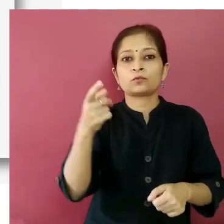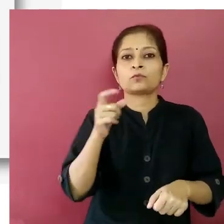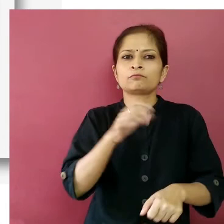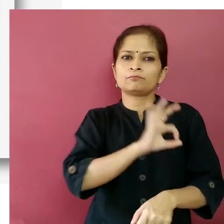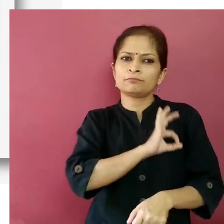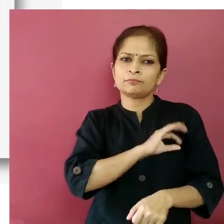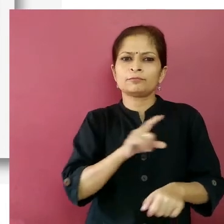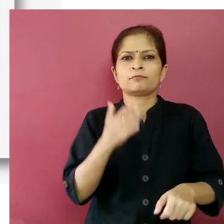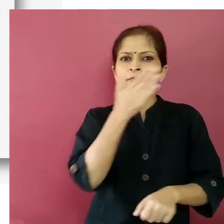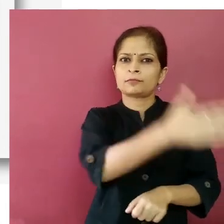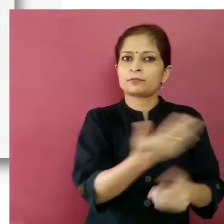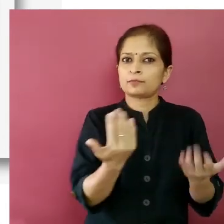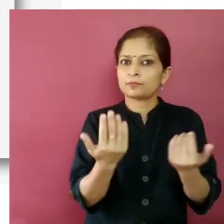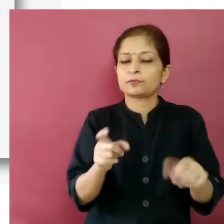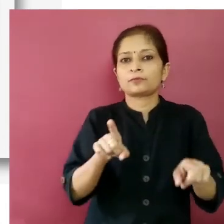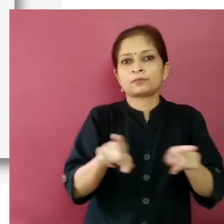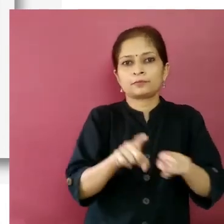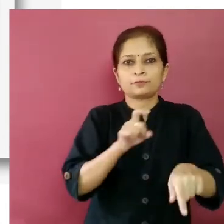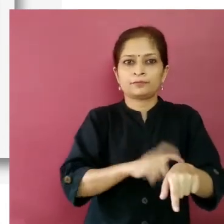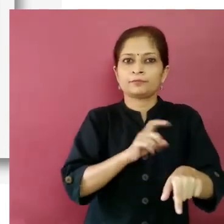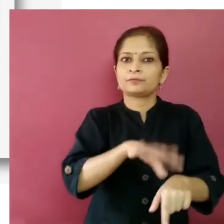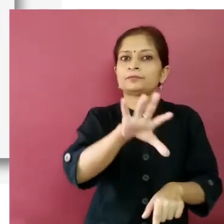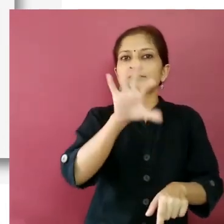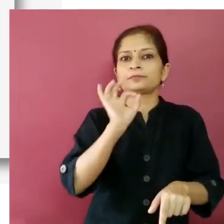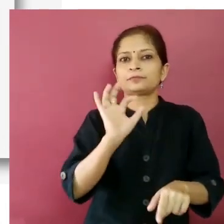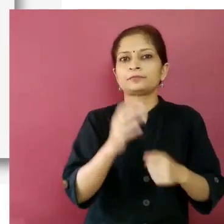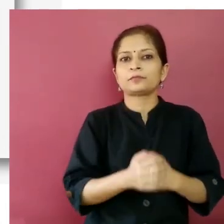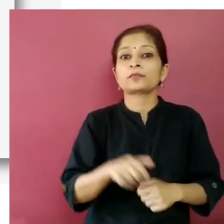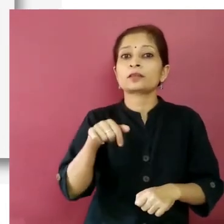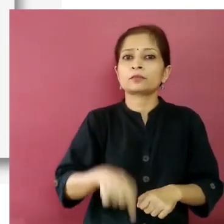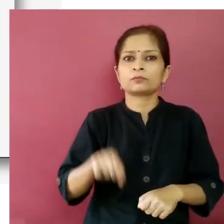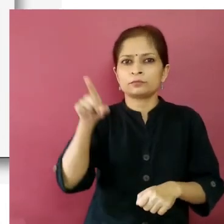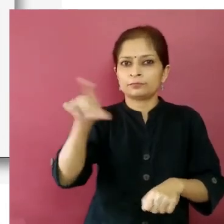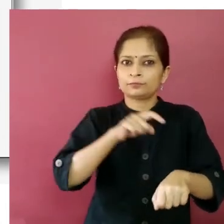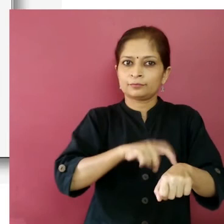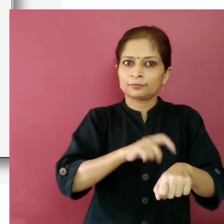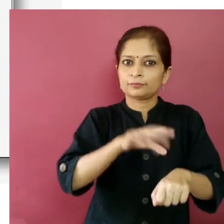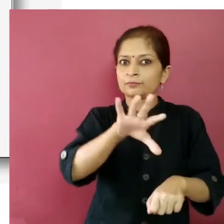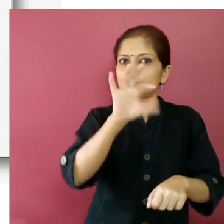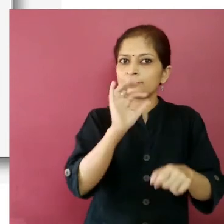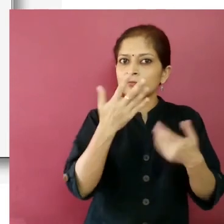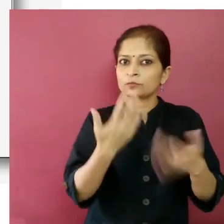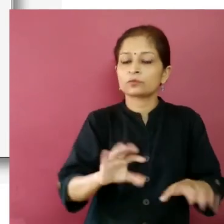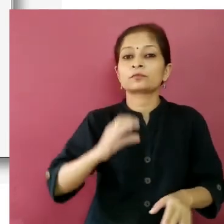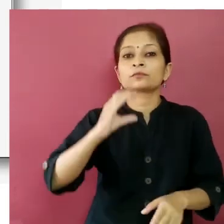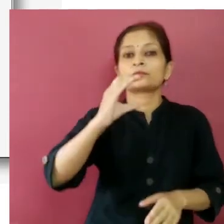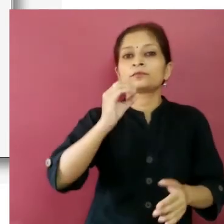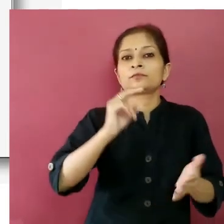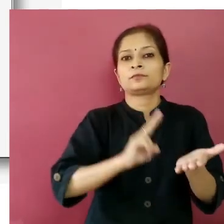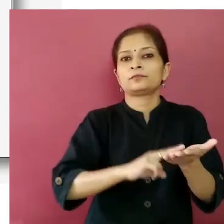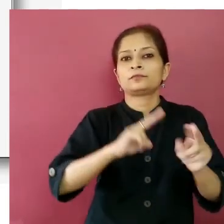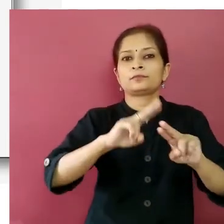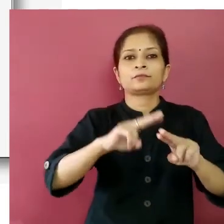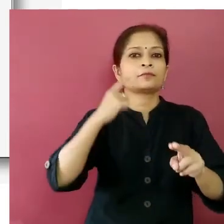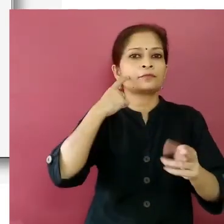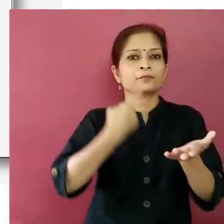you once you have selected a time slot click on the confirm button your vaccination appointment has been successfully